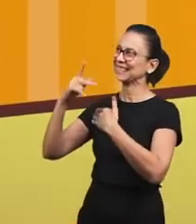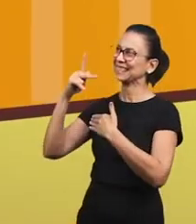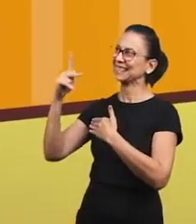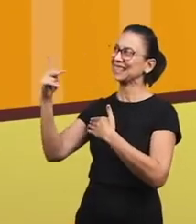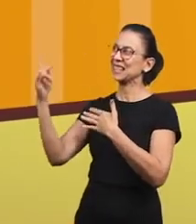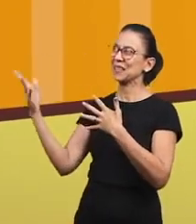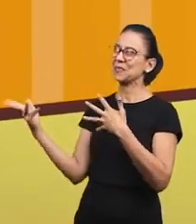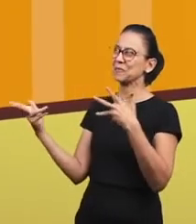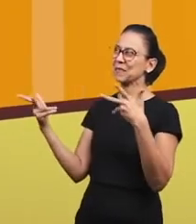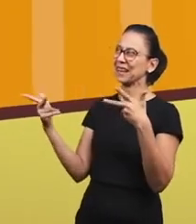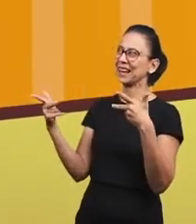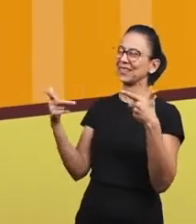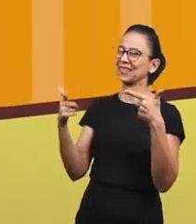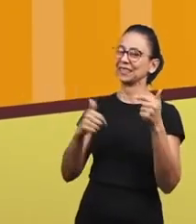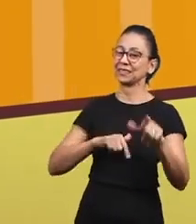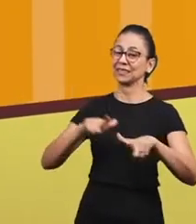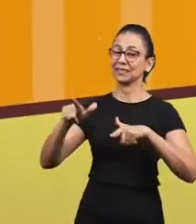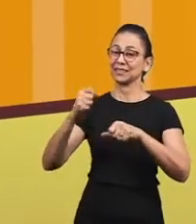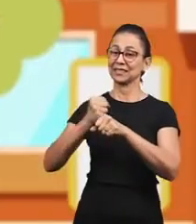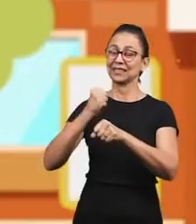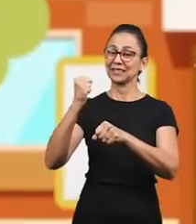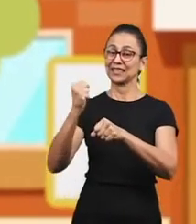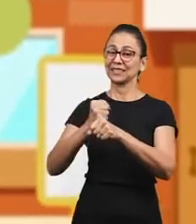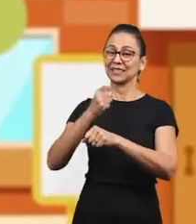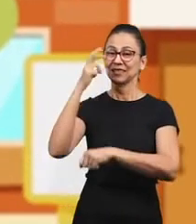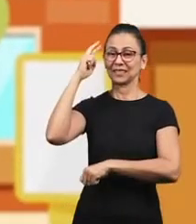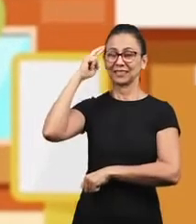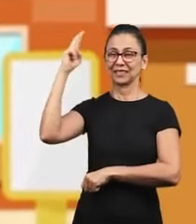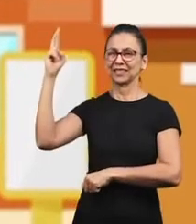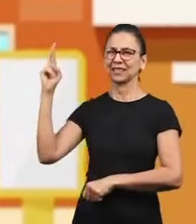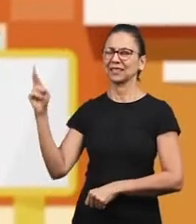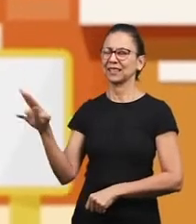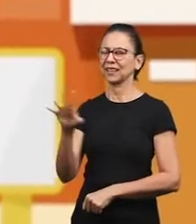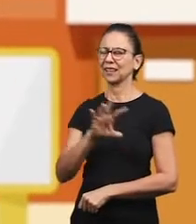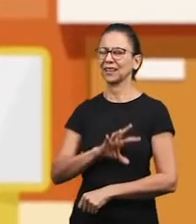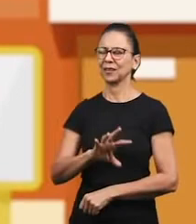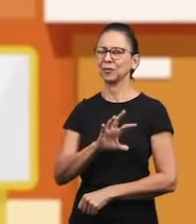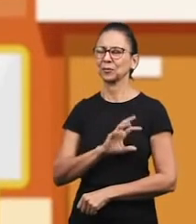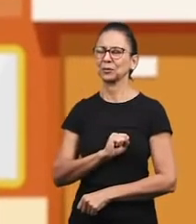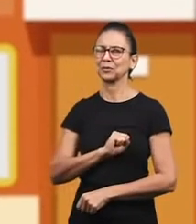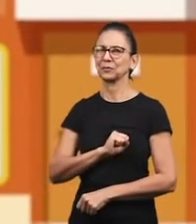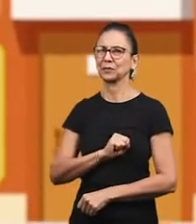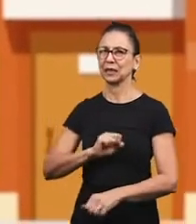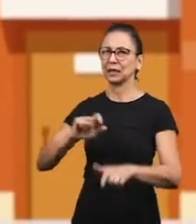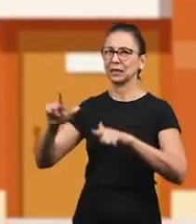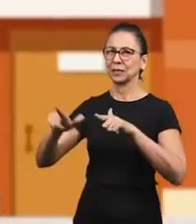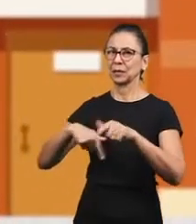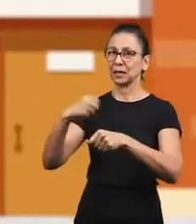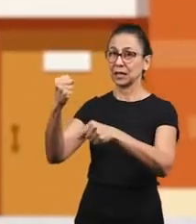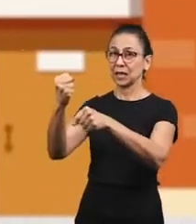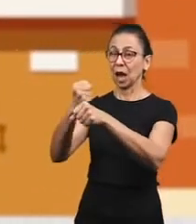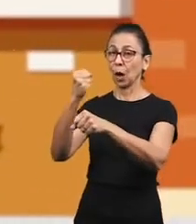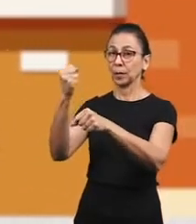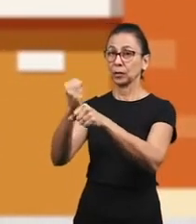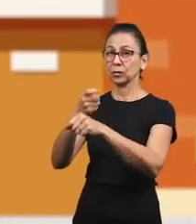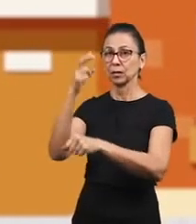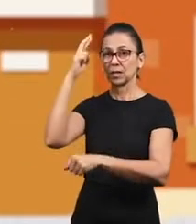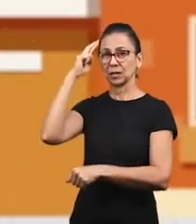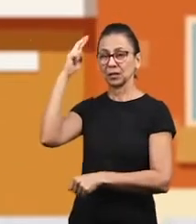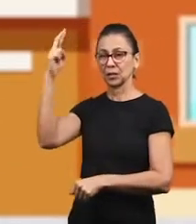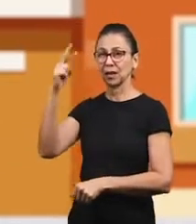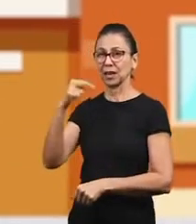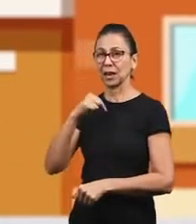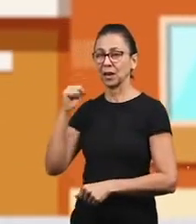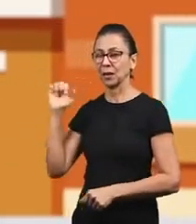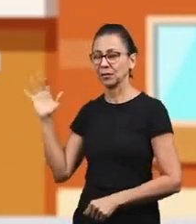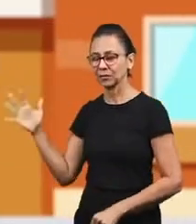the greatest treasure is to grow with Him and to work for Him is my way of